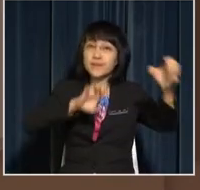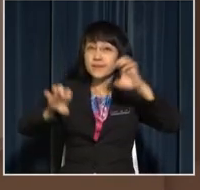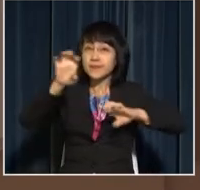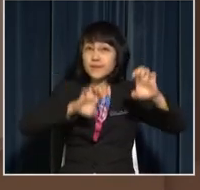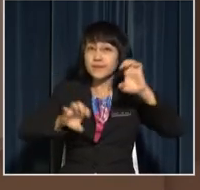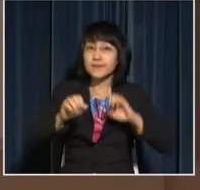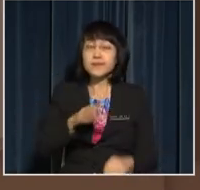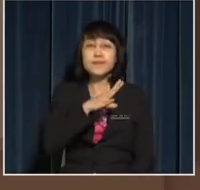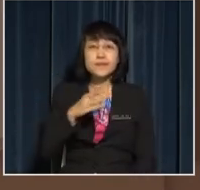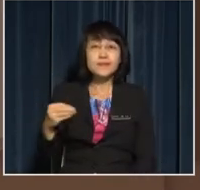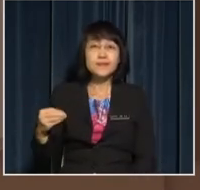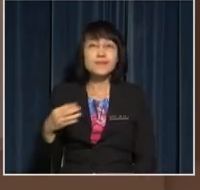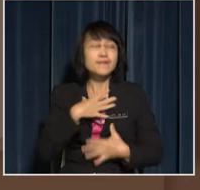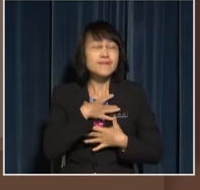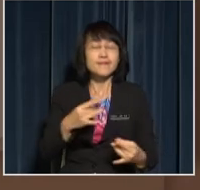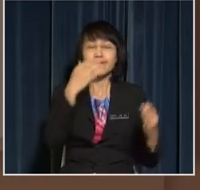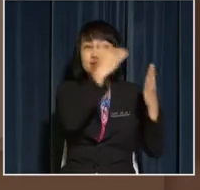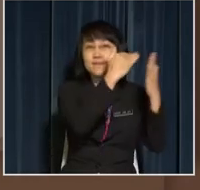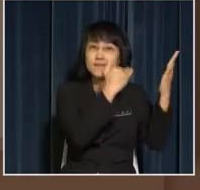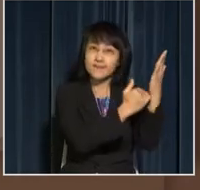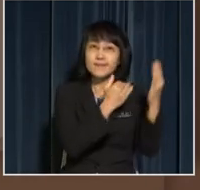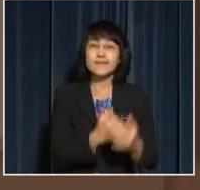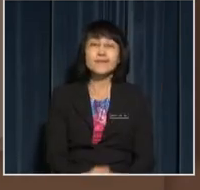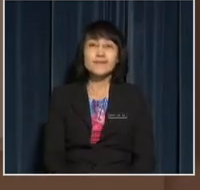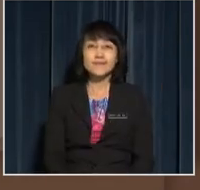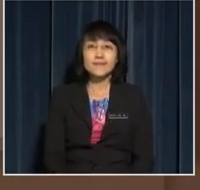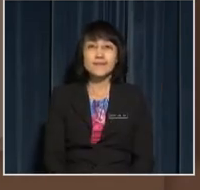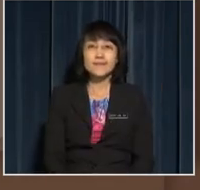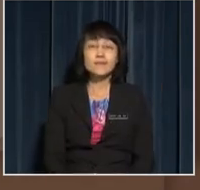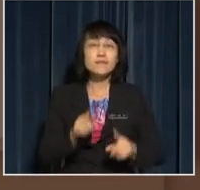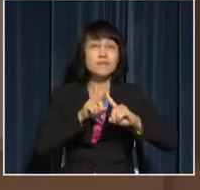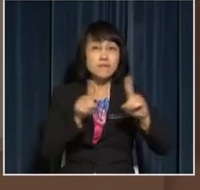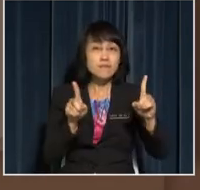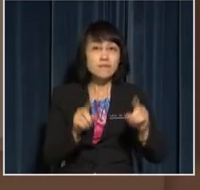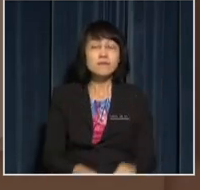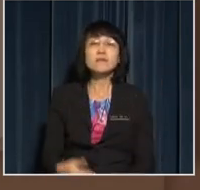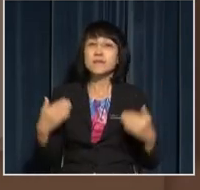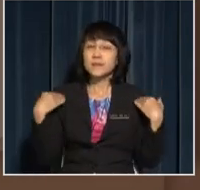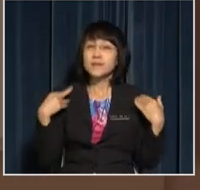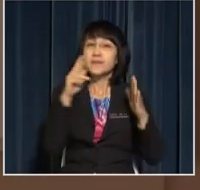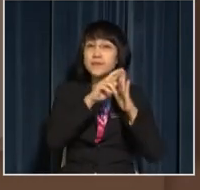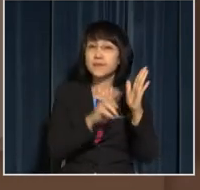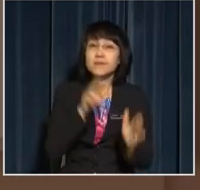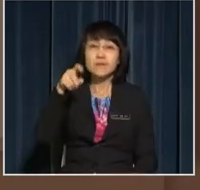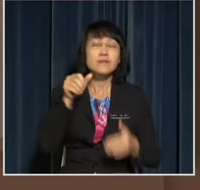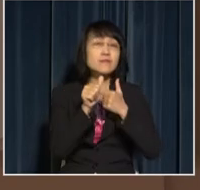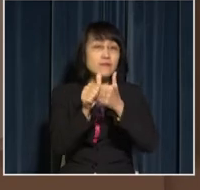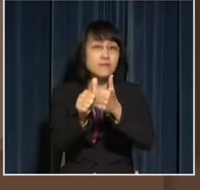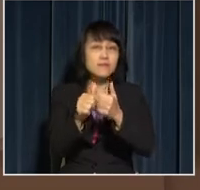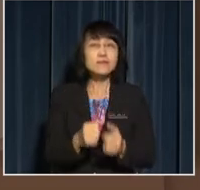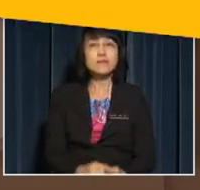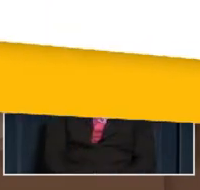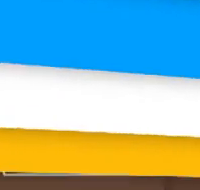and interesting lessons However, there are rules that you have to adhere to